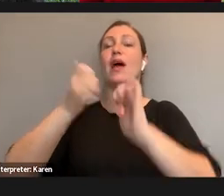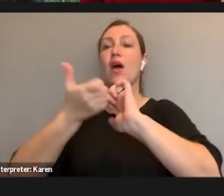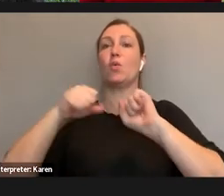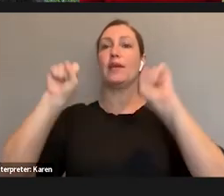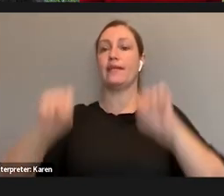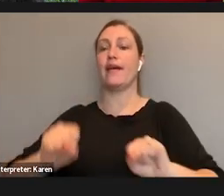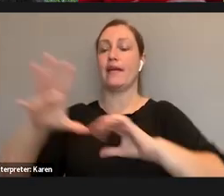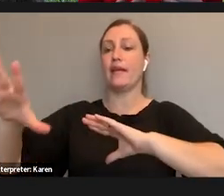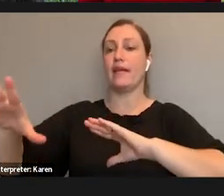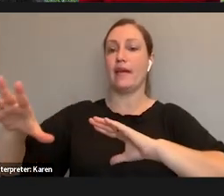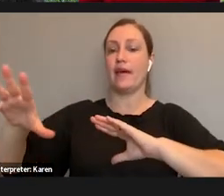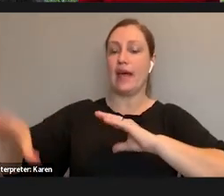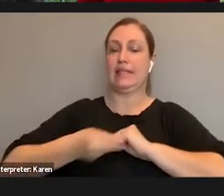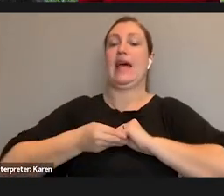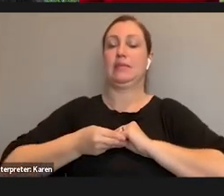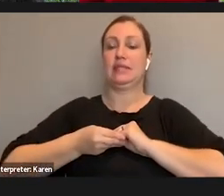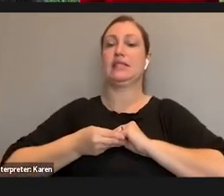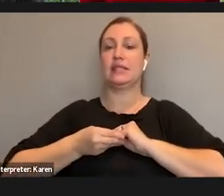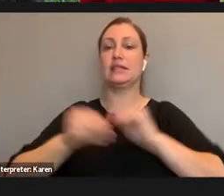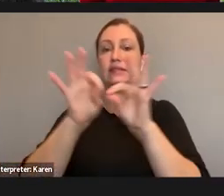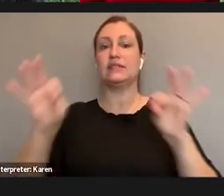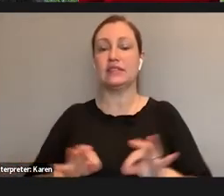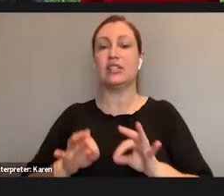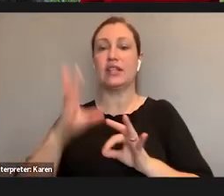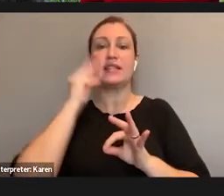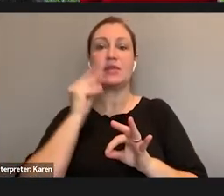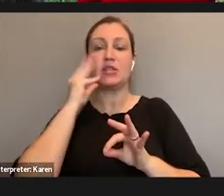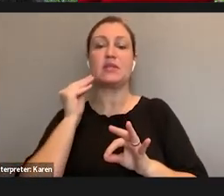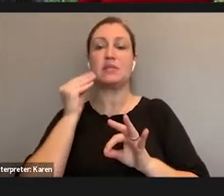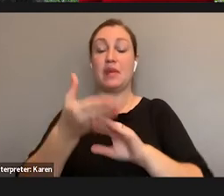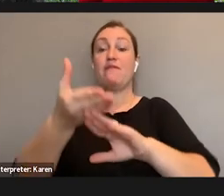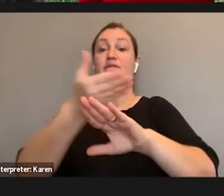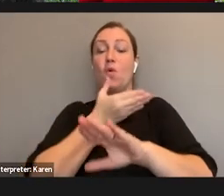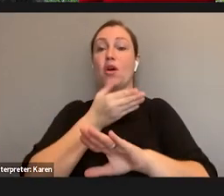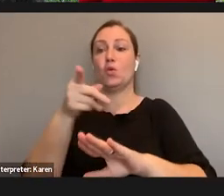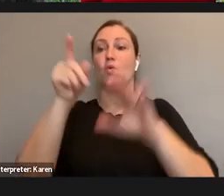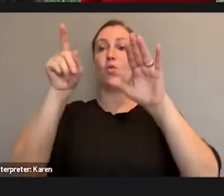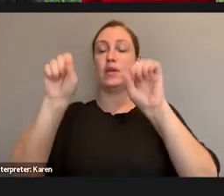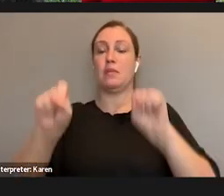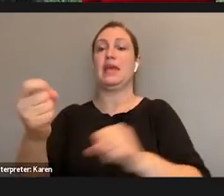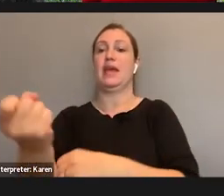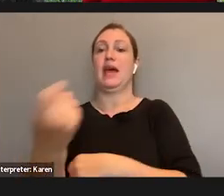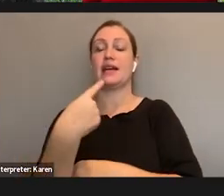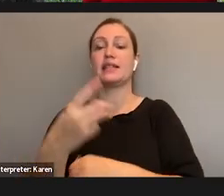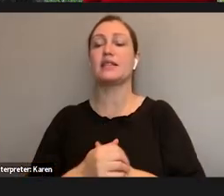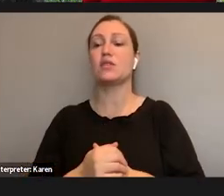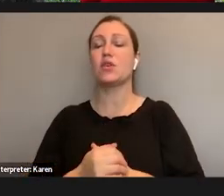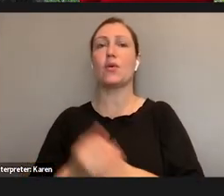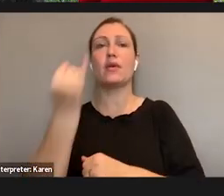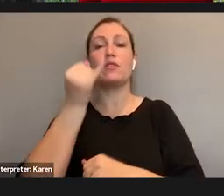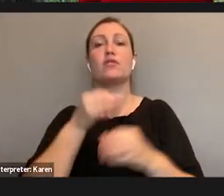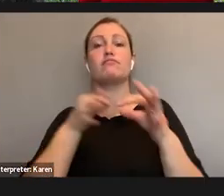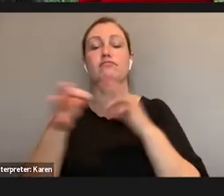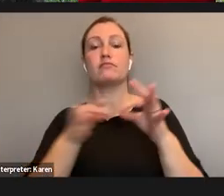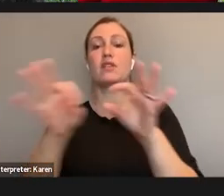student approaches you put it in your advertisement for your field course or your syllabus wherever you're talking about your field course